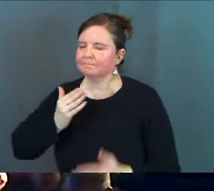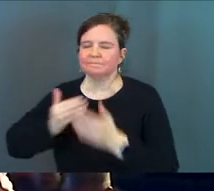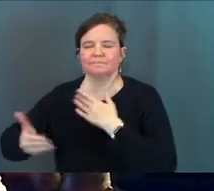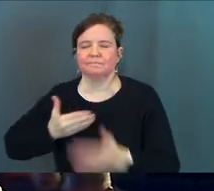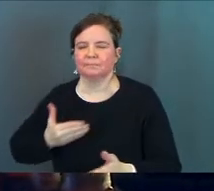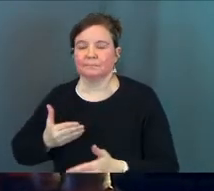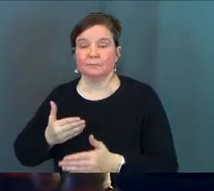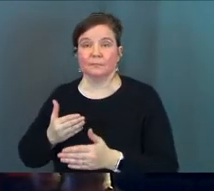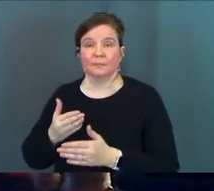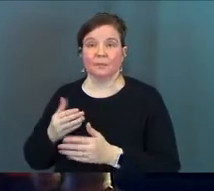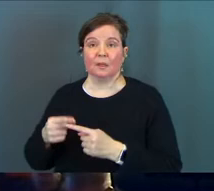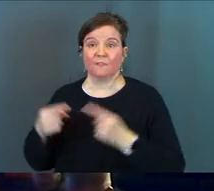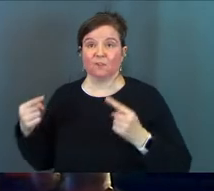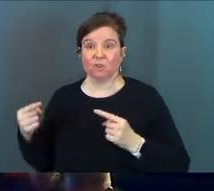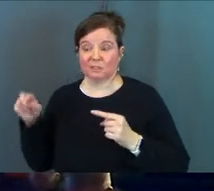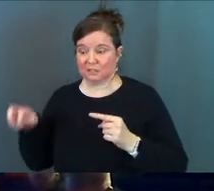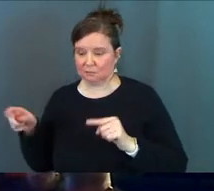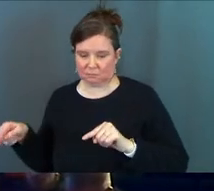versus